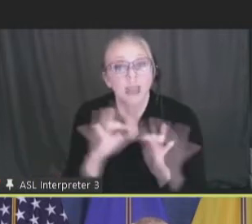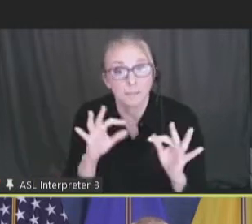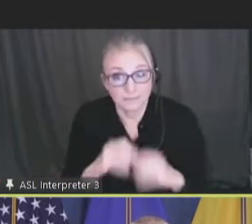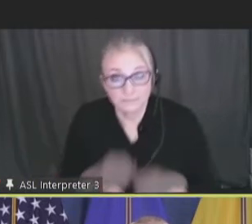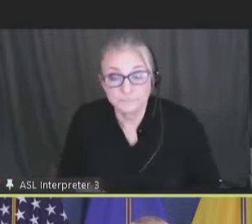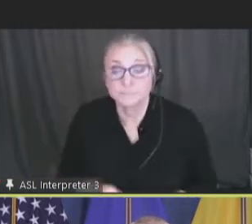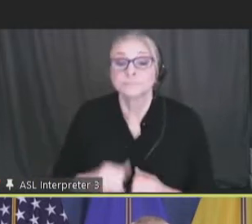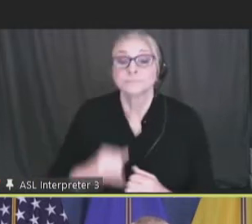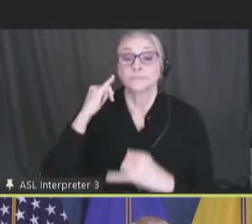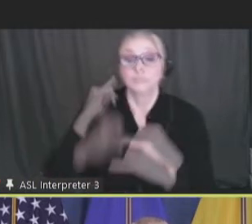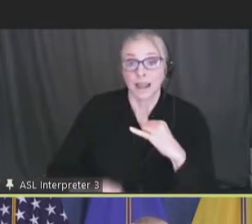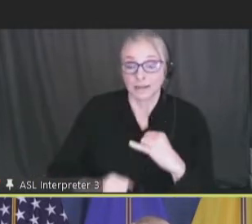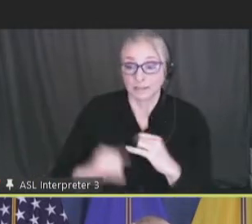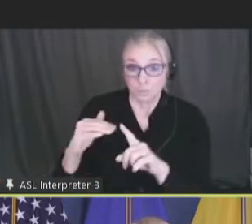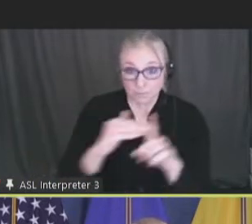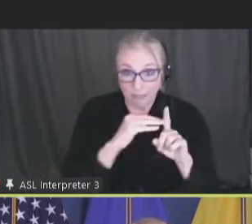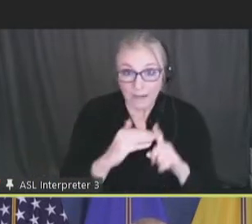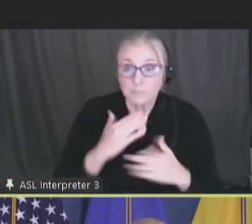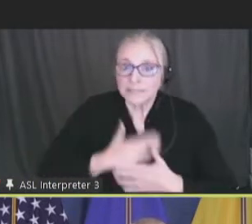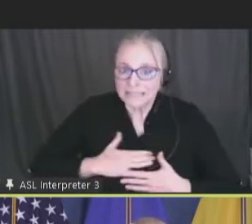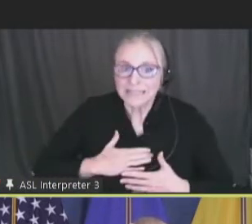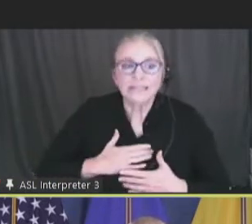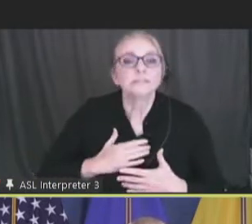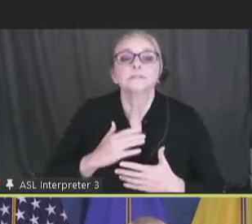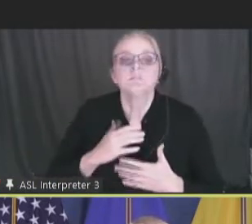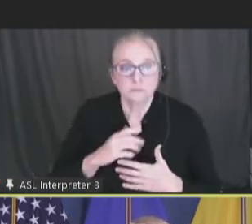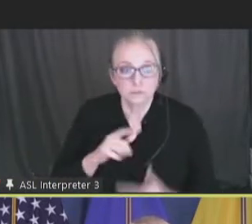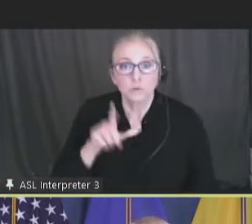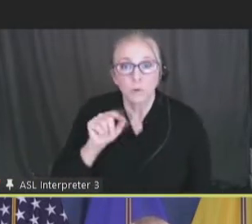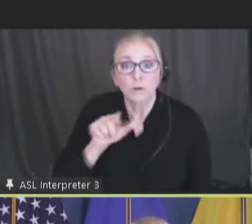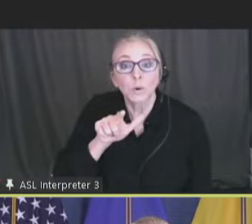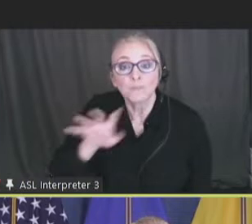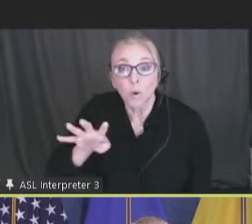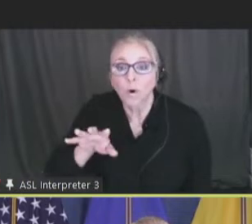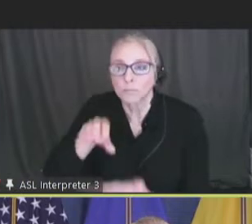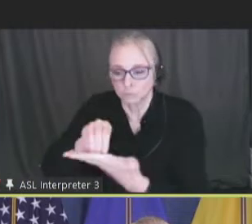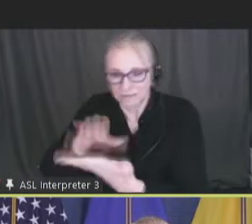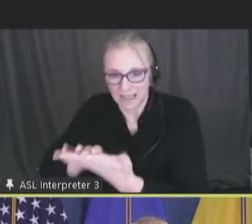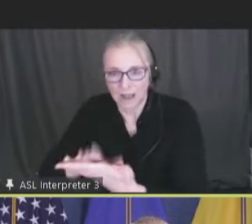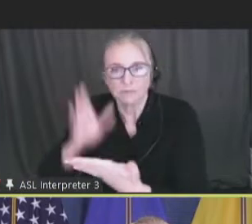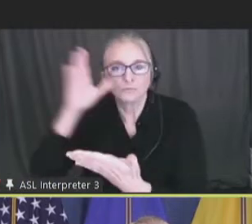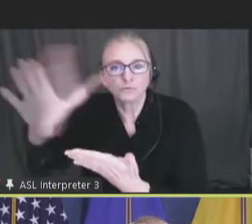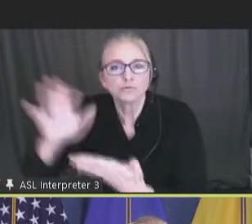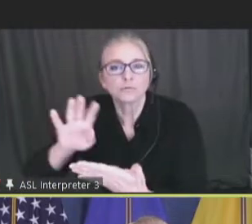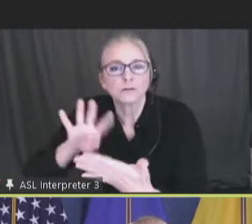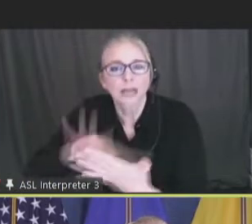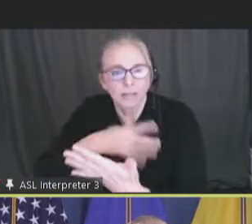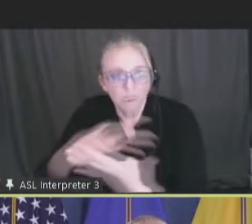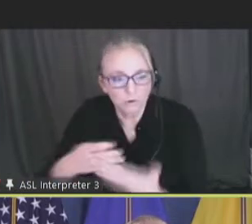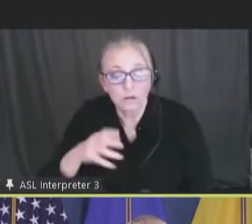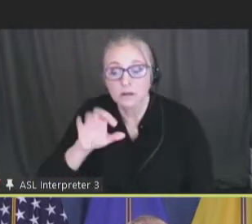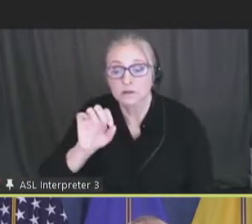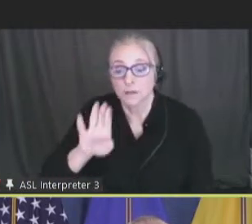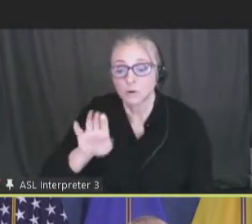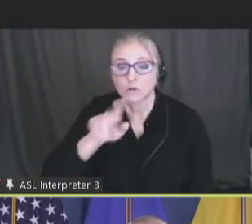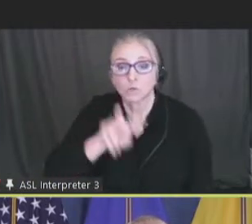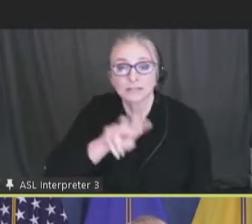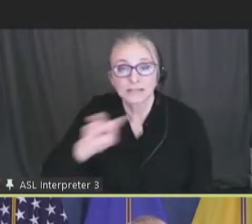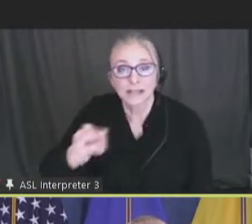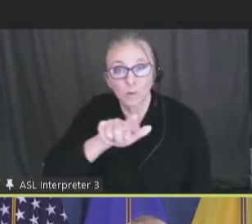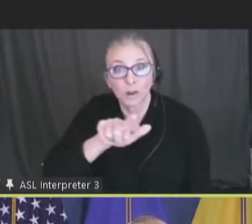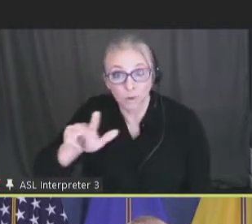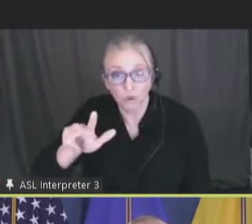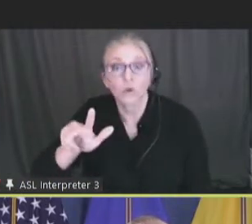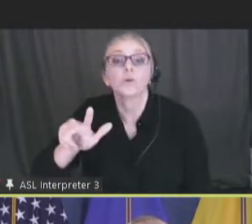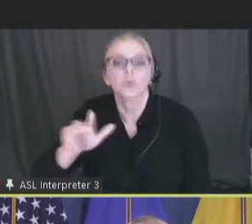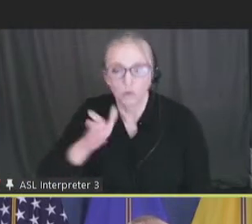Finally, as a reminder, please hold the 2024 meeting dates on your calendar, February 22nd, 23rd is planned as a